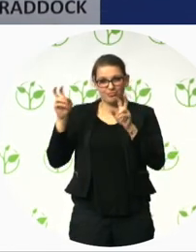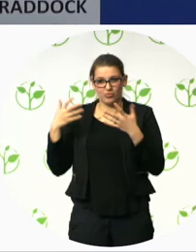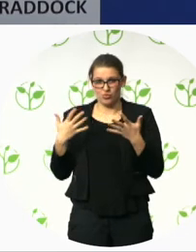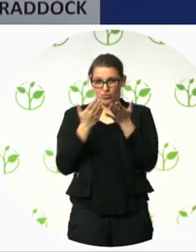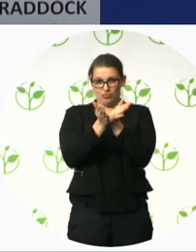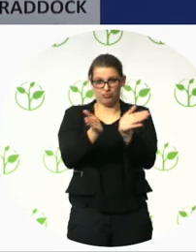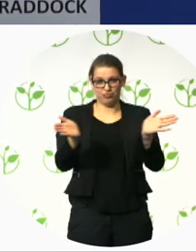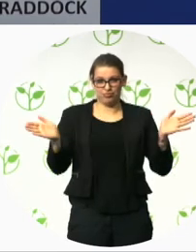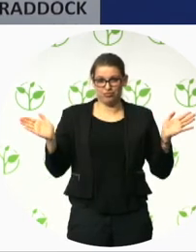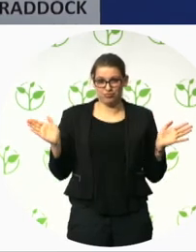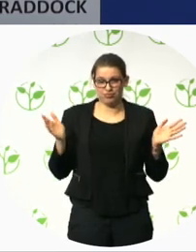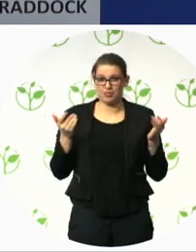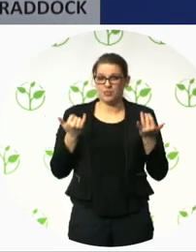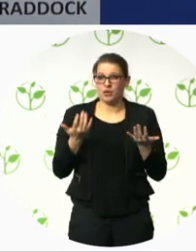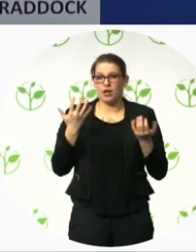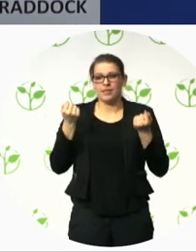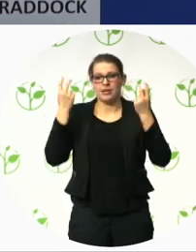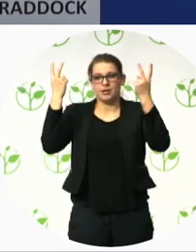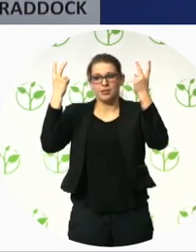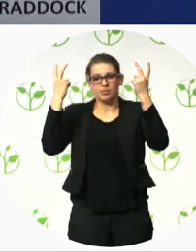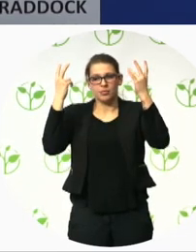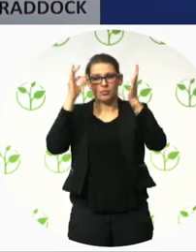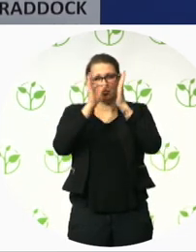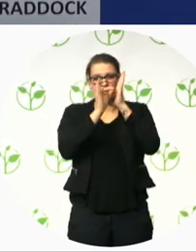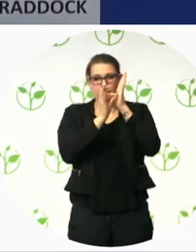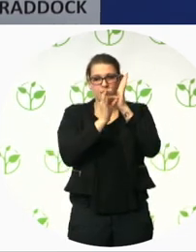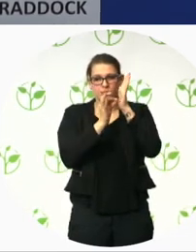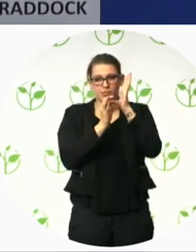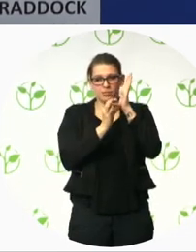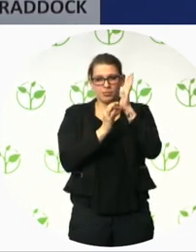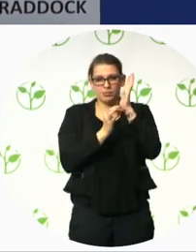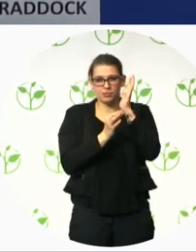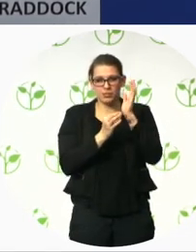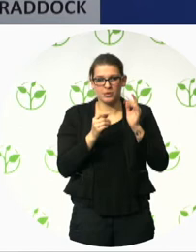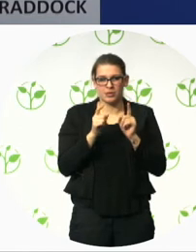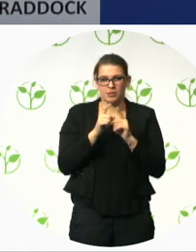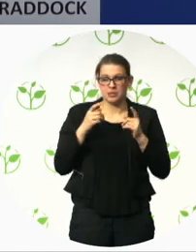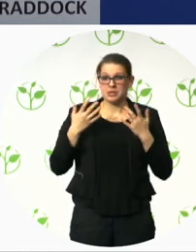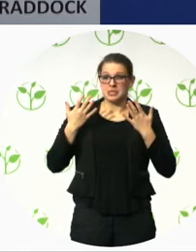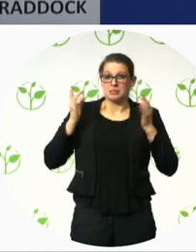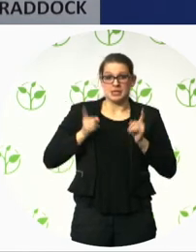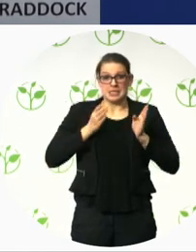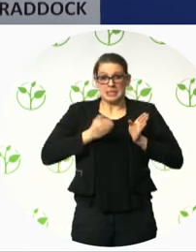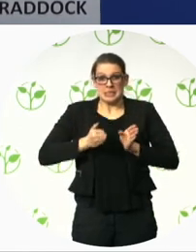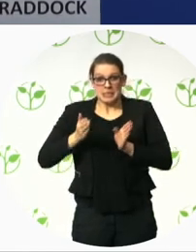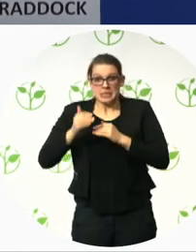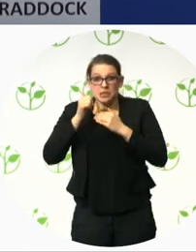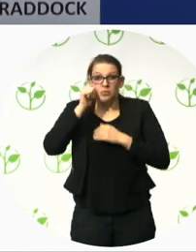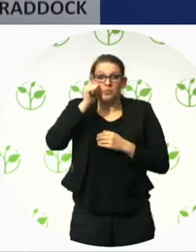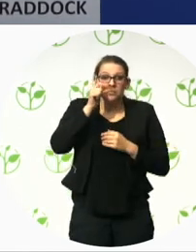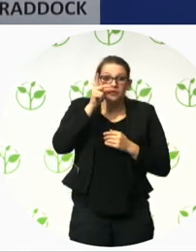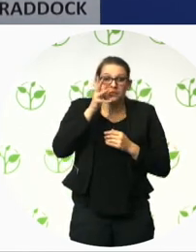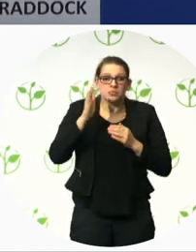is a long game. This is not something you start today and it finishes next Sunday. It is